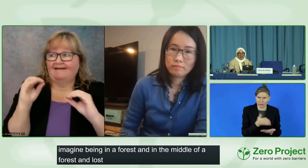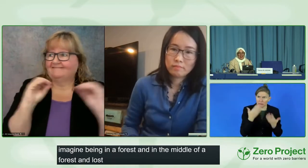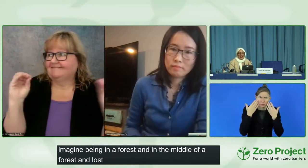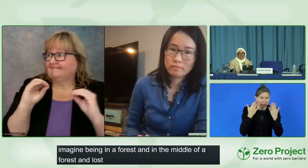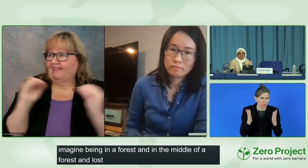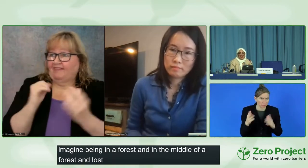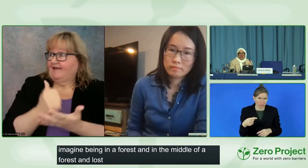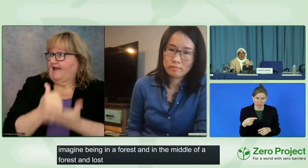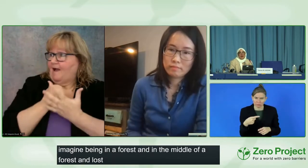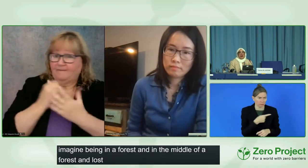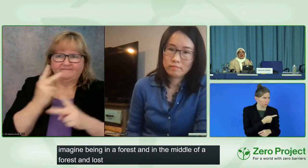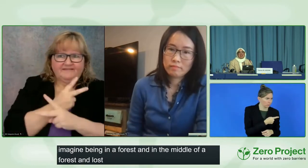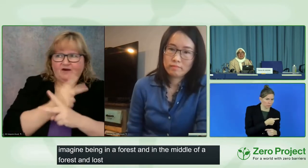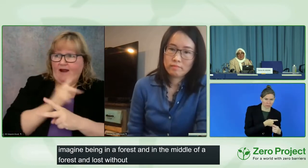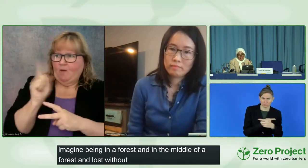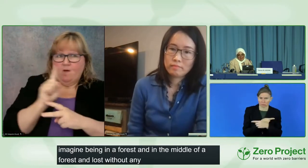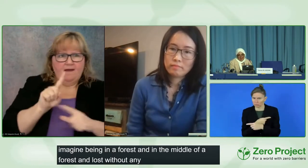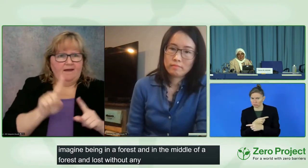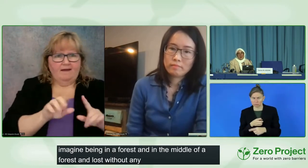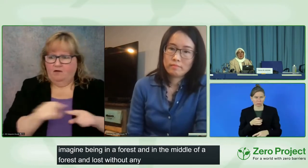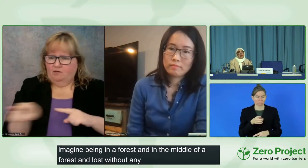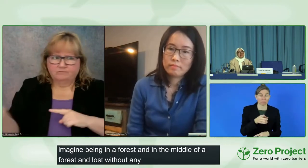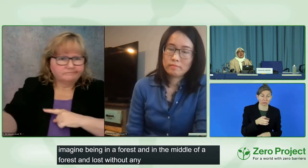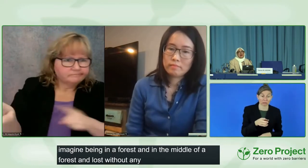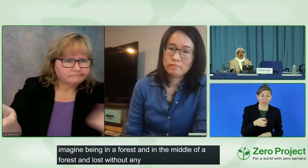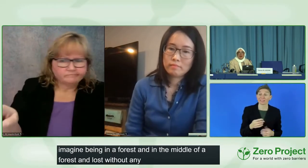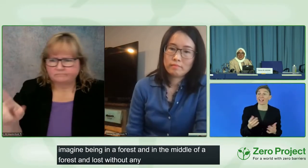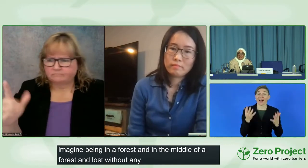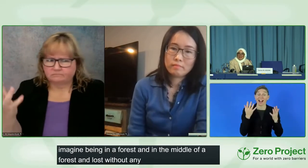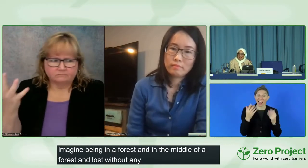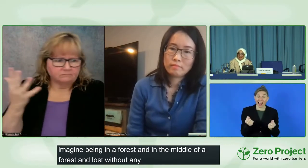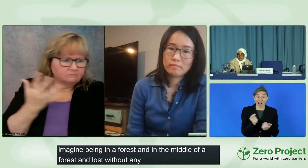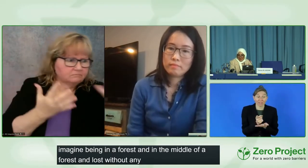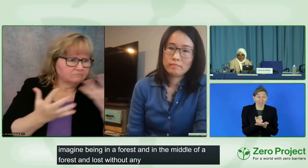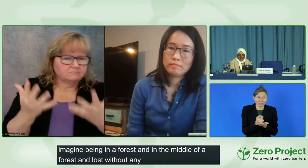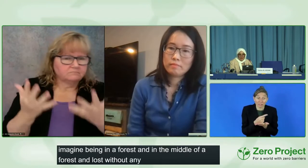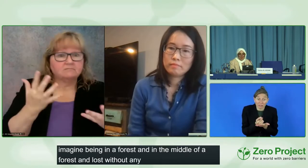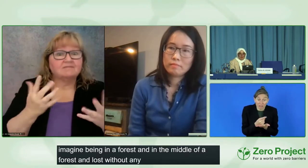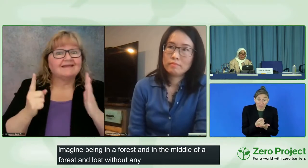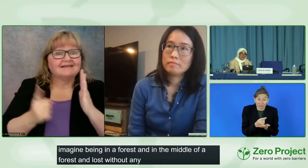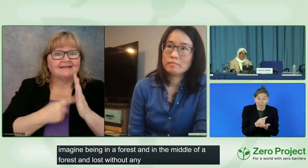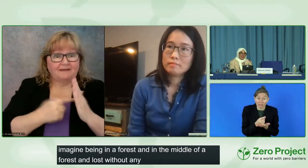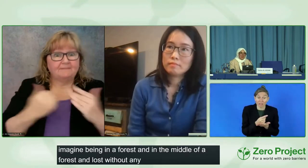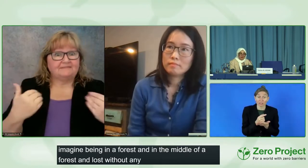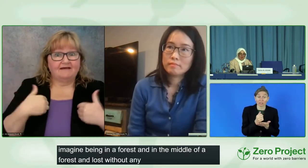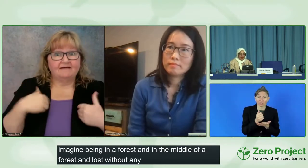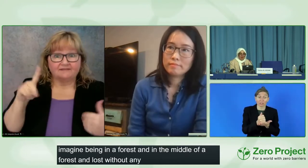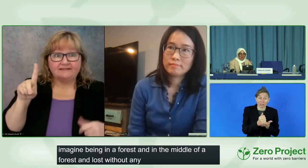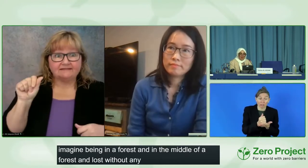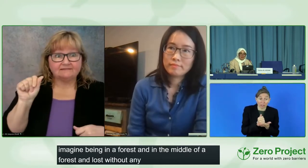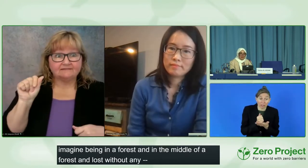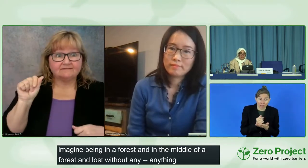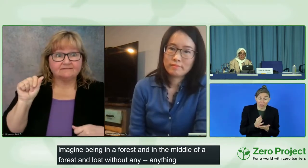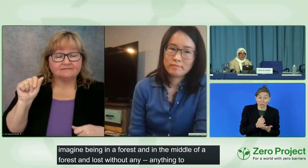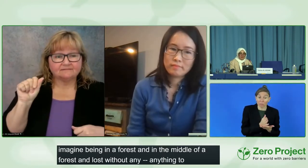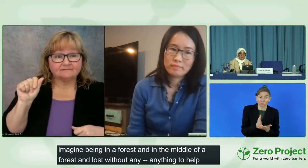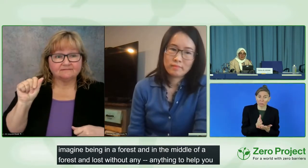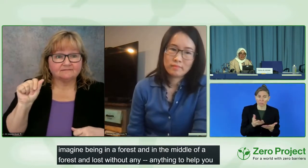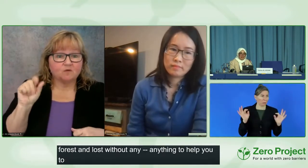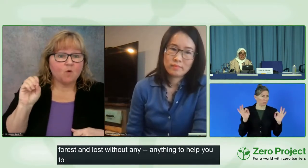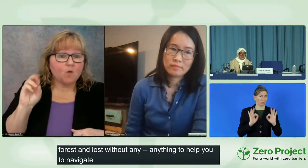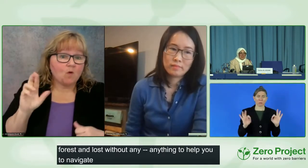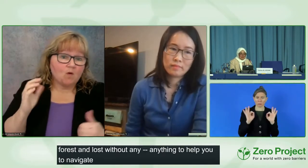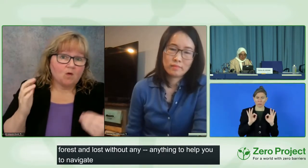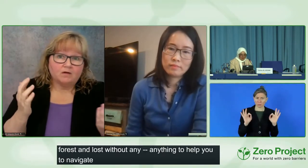you to navigate. Sometimes having a disability or being a person with a